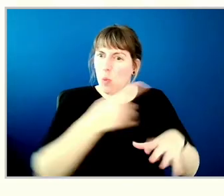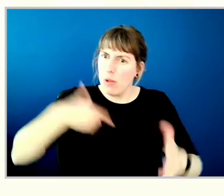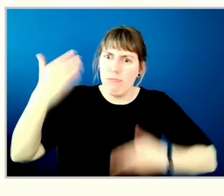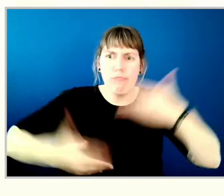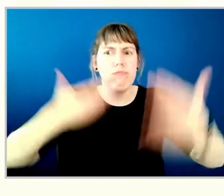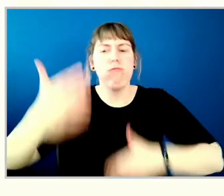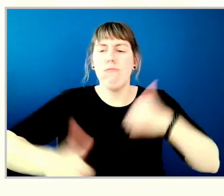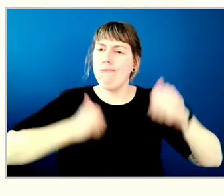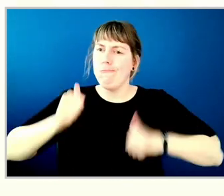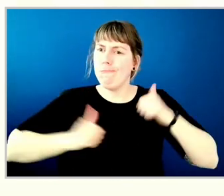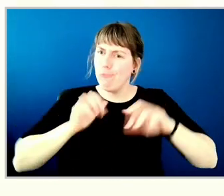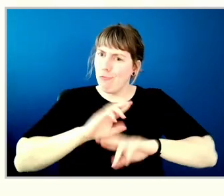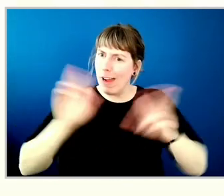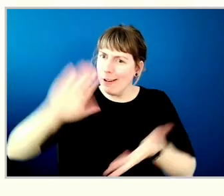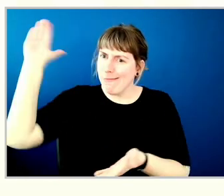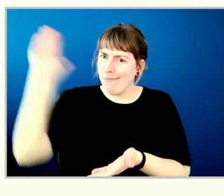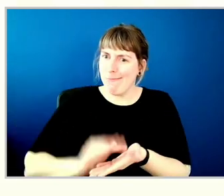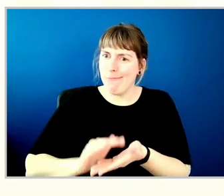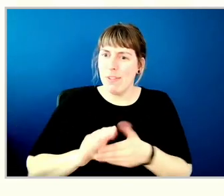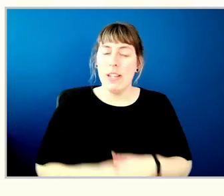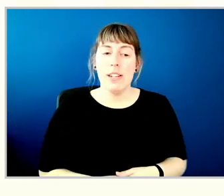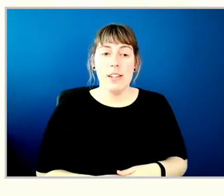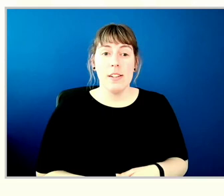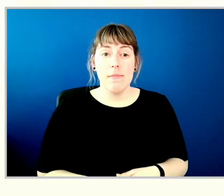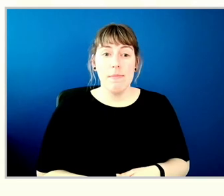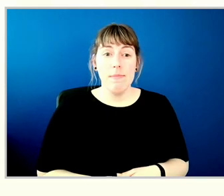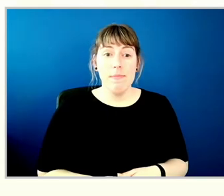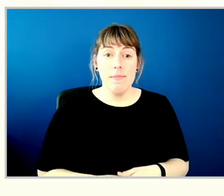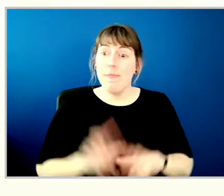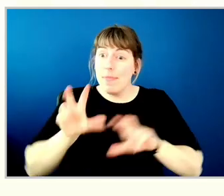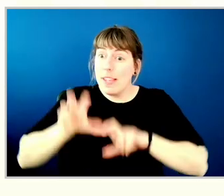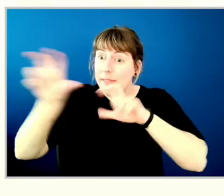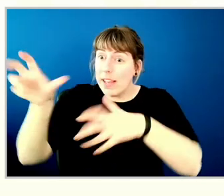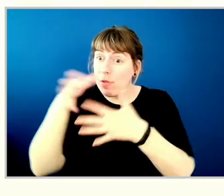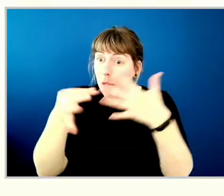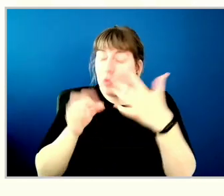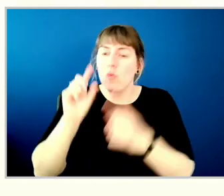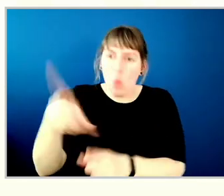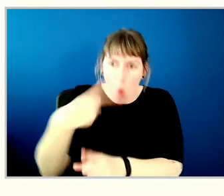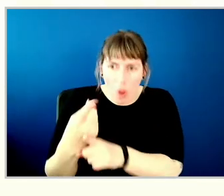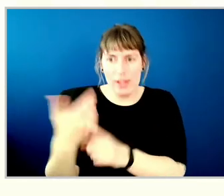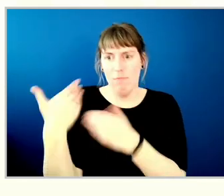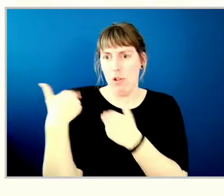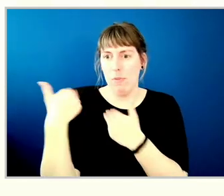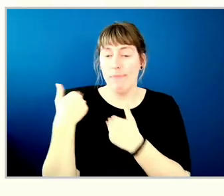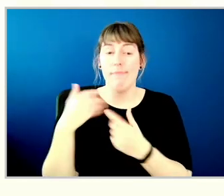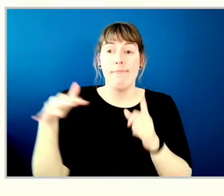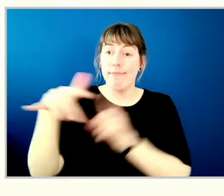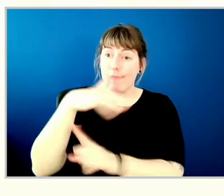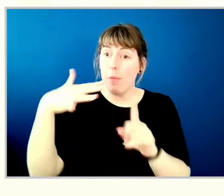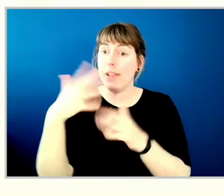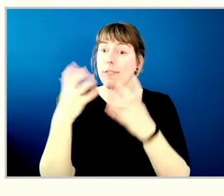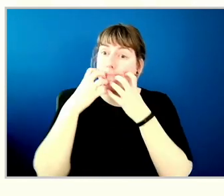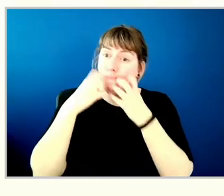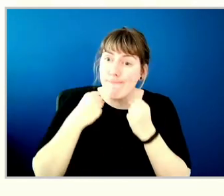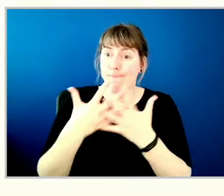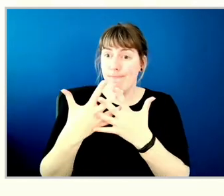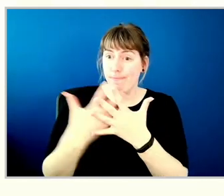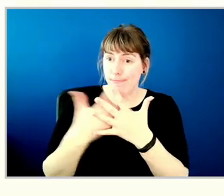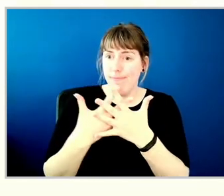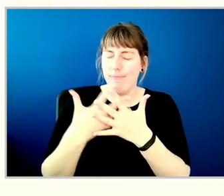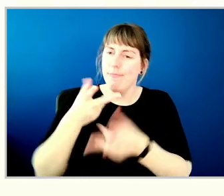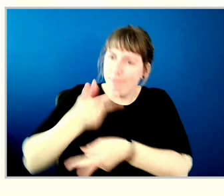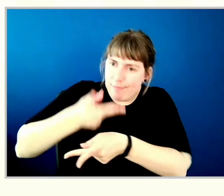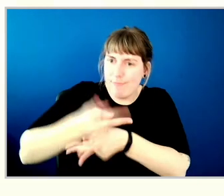We are offering only responsible investment options that have strong ESG, environmental social governance, screening and stewardship.